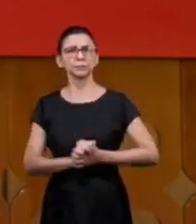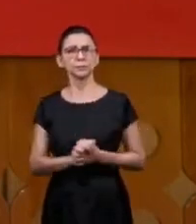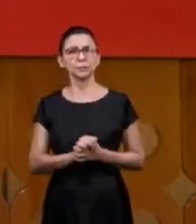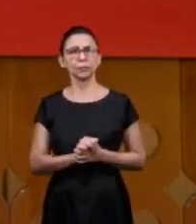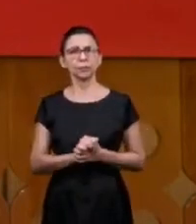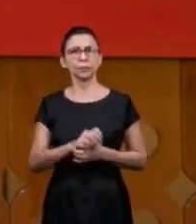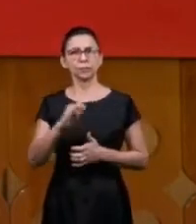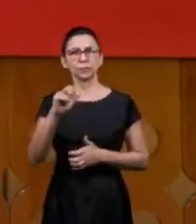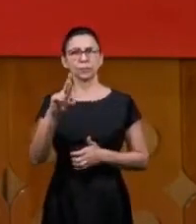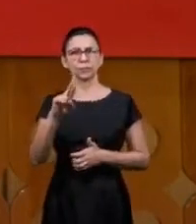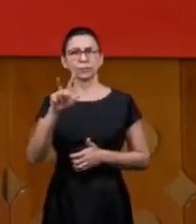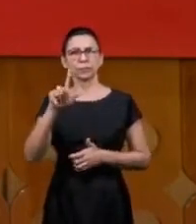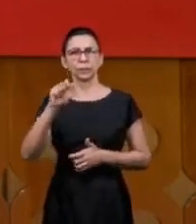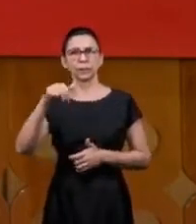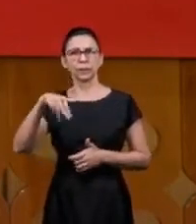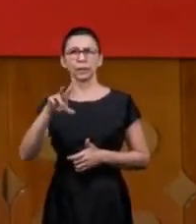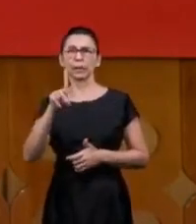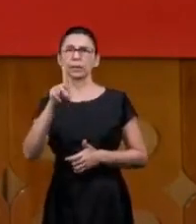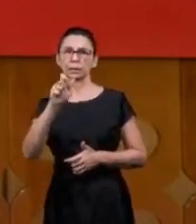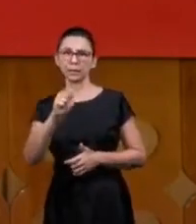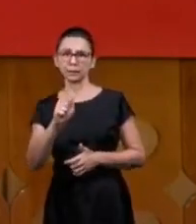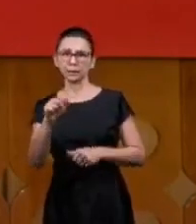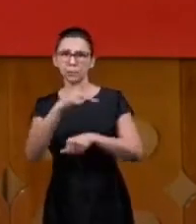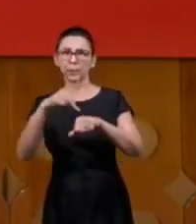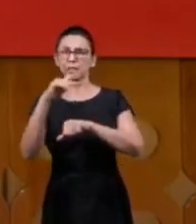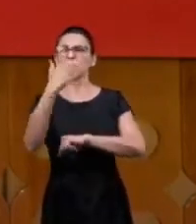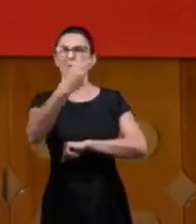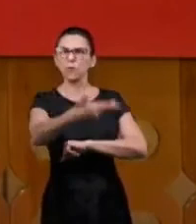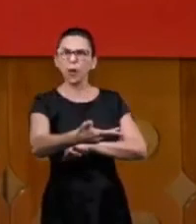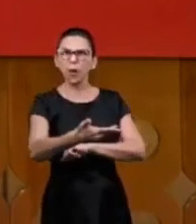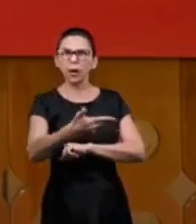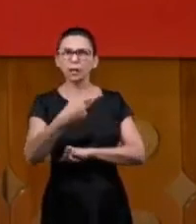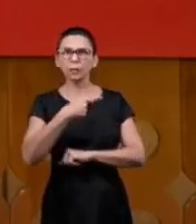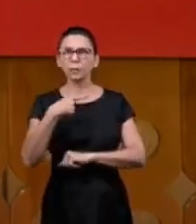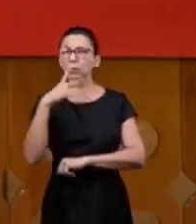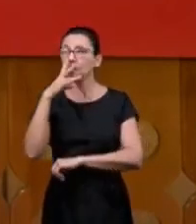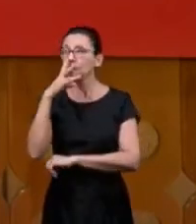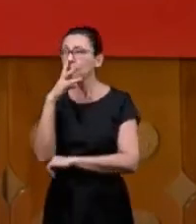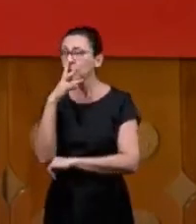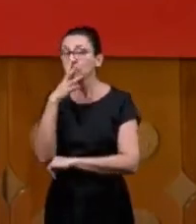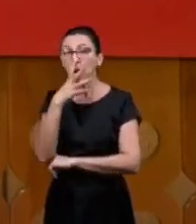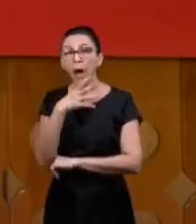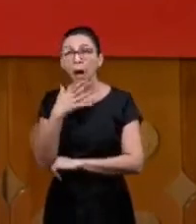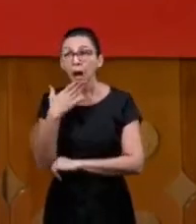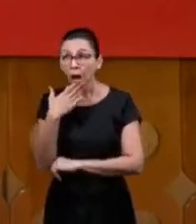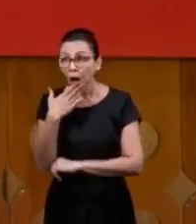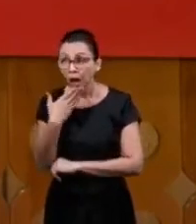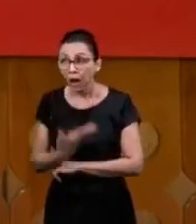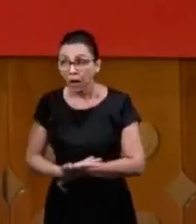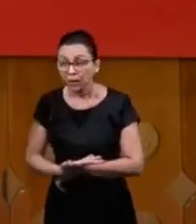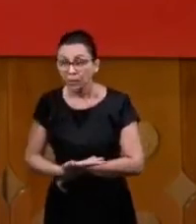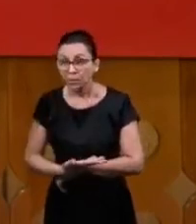Ireland he heard it he was amazed and he got in contact with a pastor